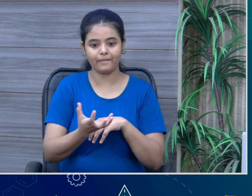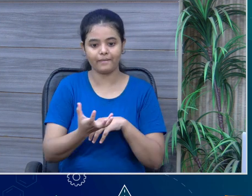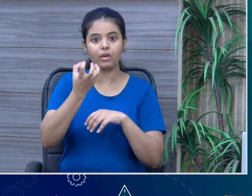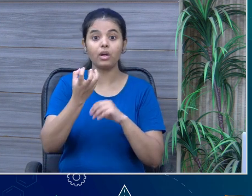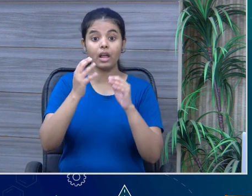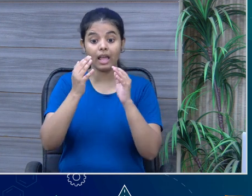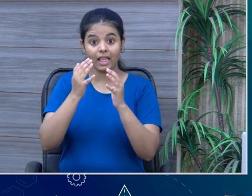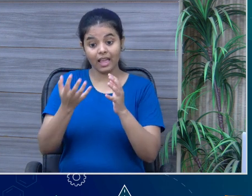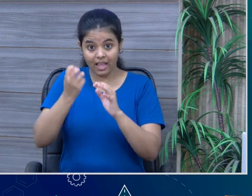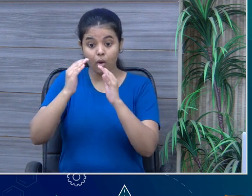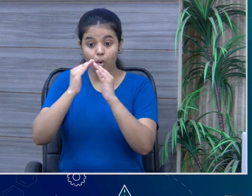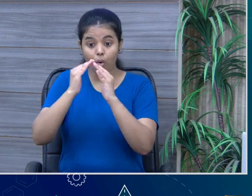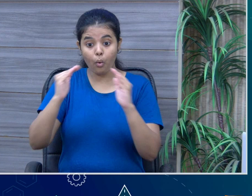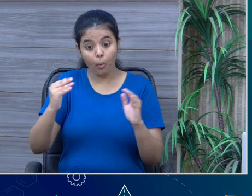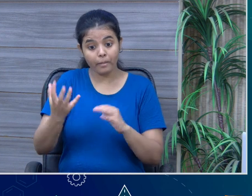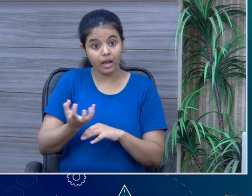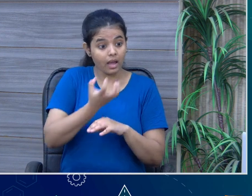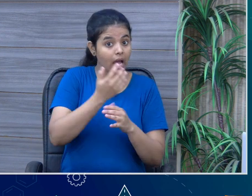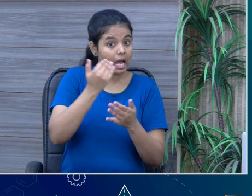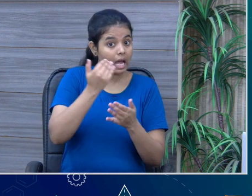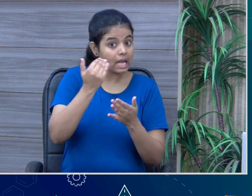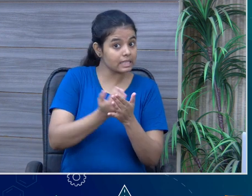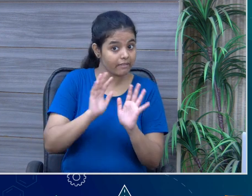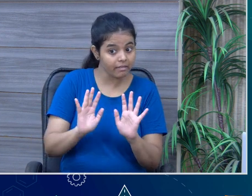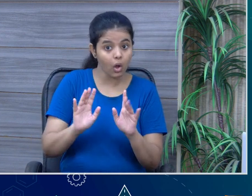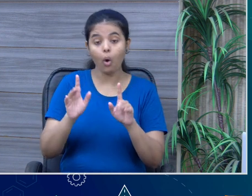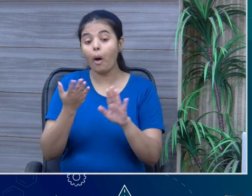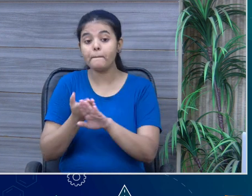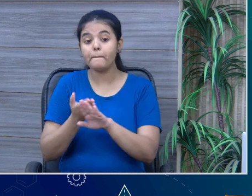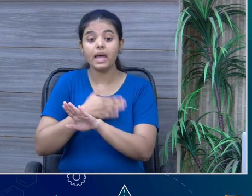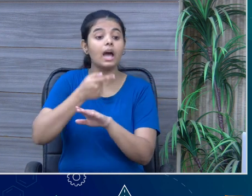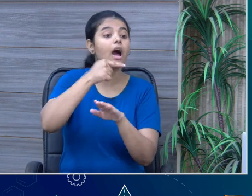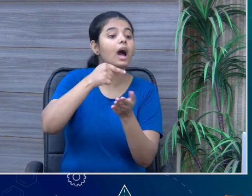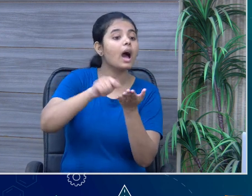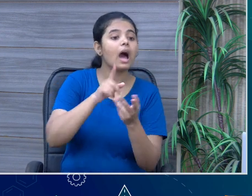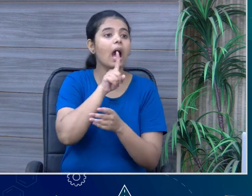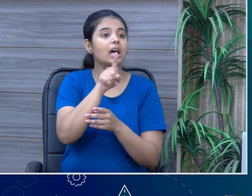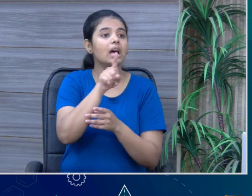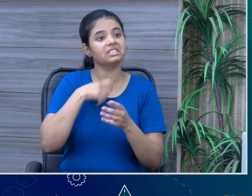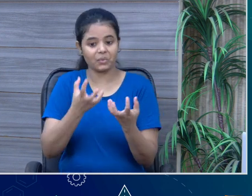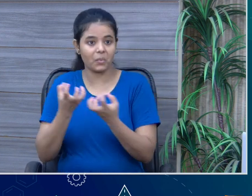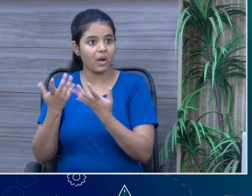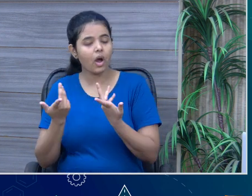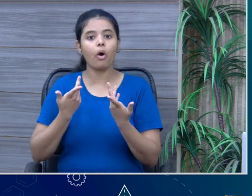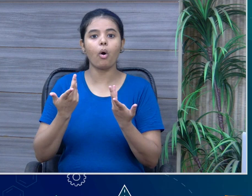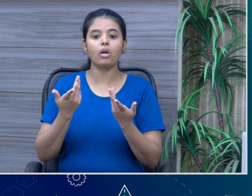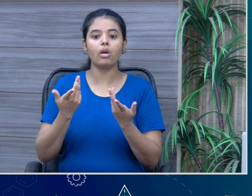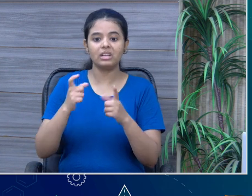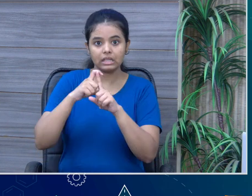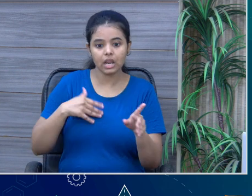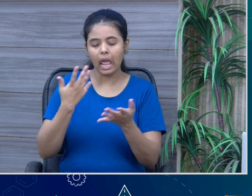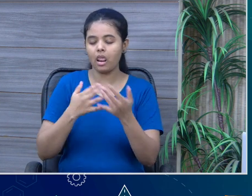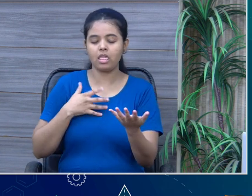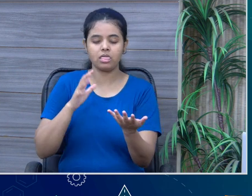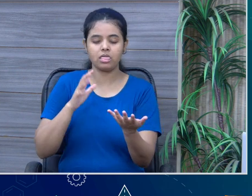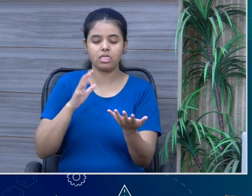bring these shells home? Do they need any permission? Or is it dangerous to touch them? Are